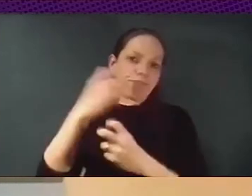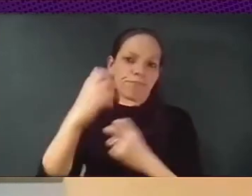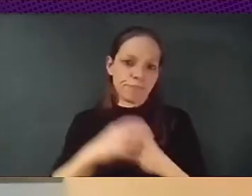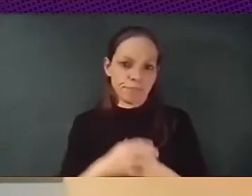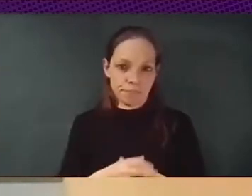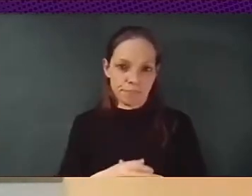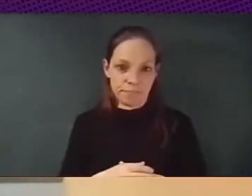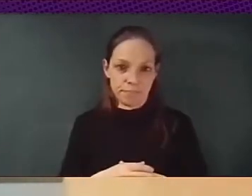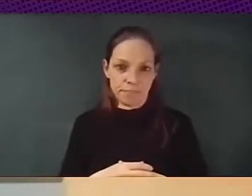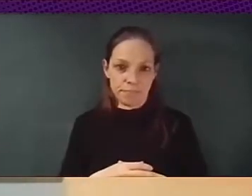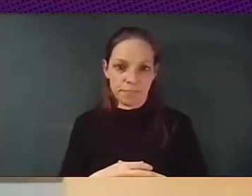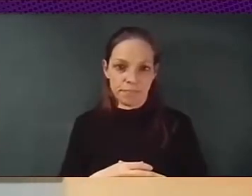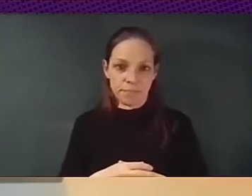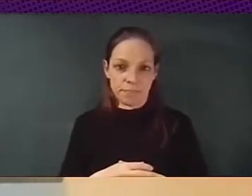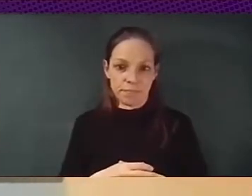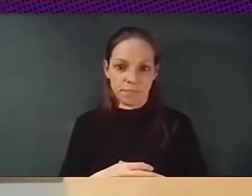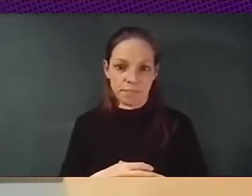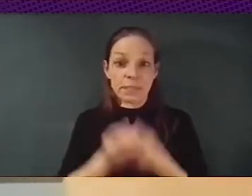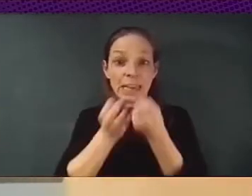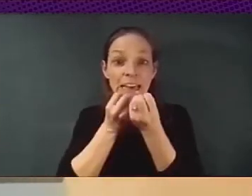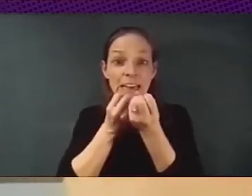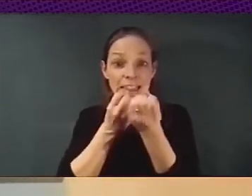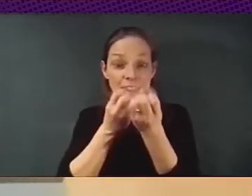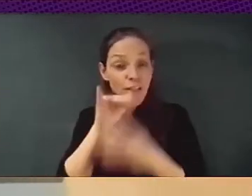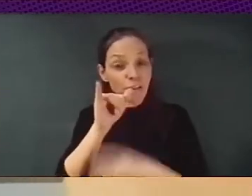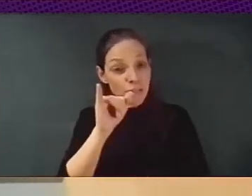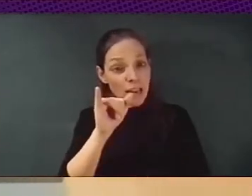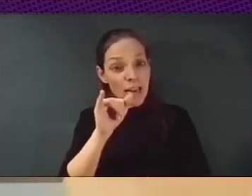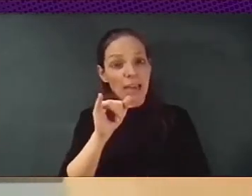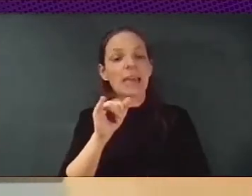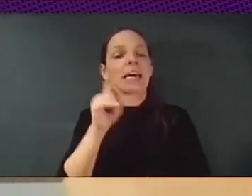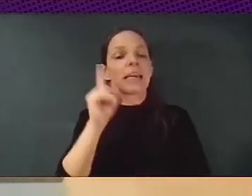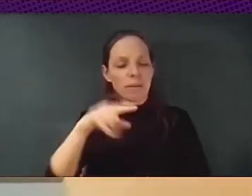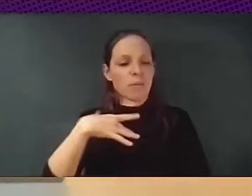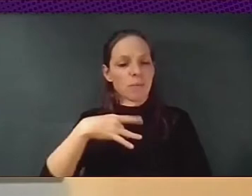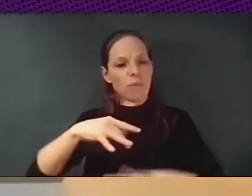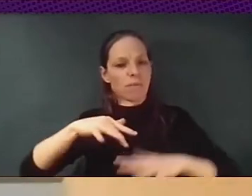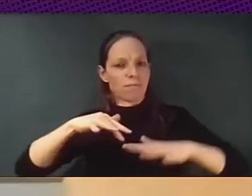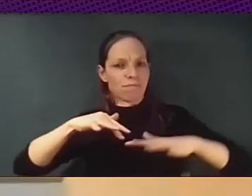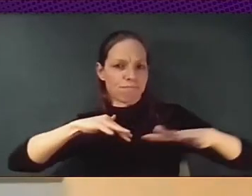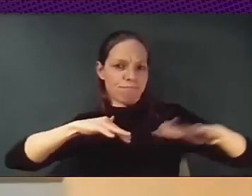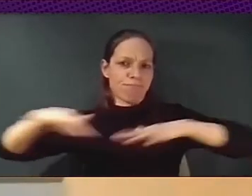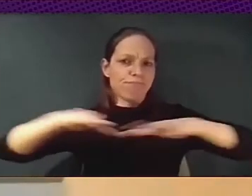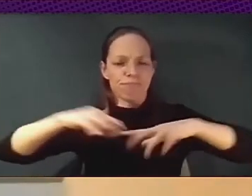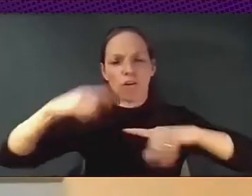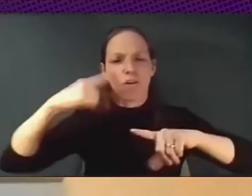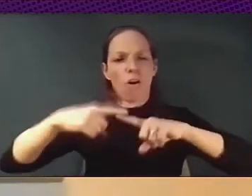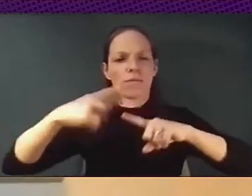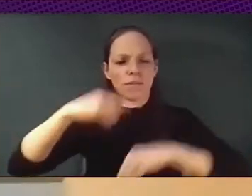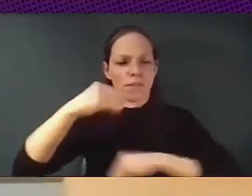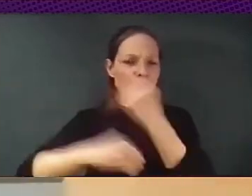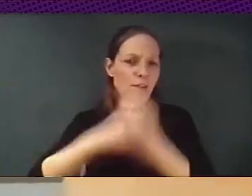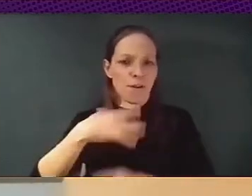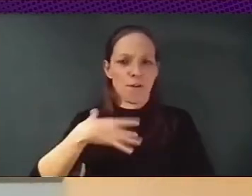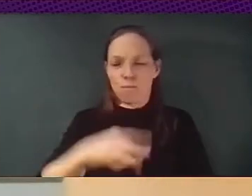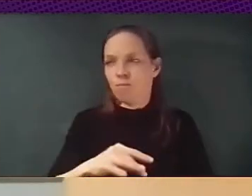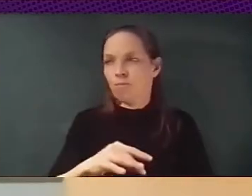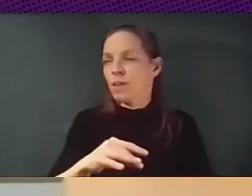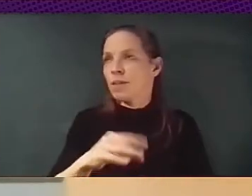we are also able to mobilize, you know, to do many more things to take better decisions about the management of the